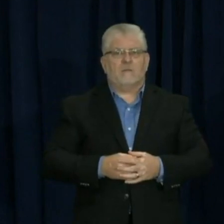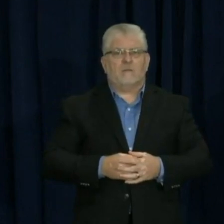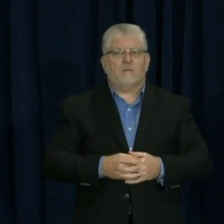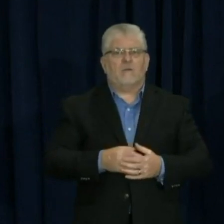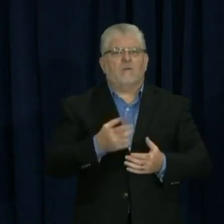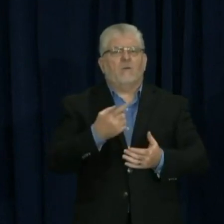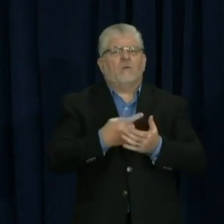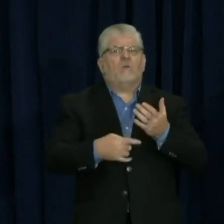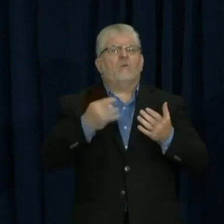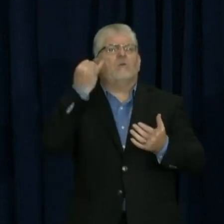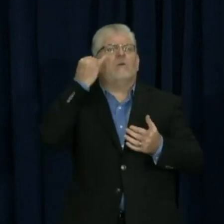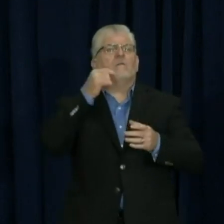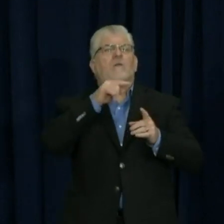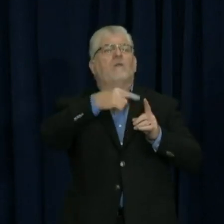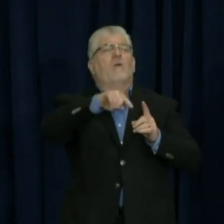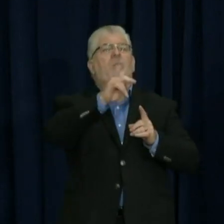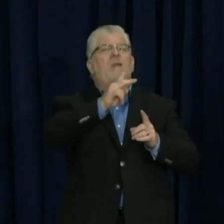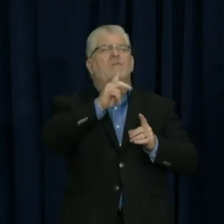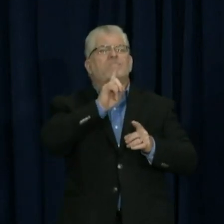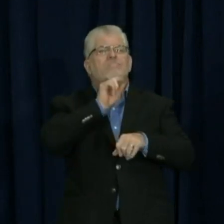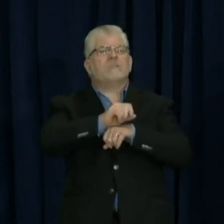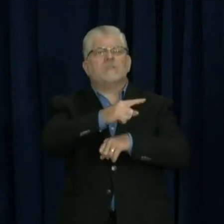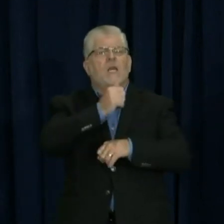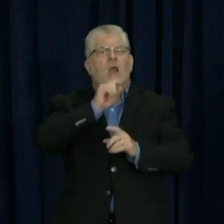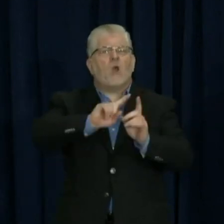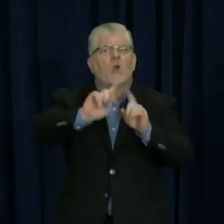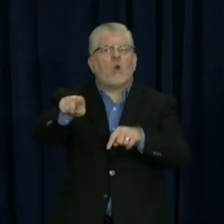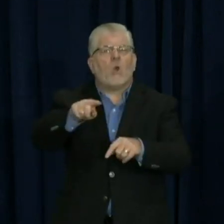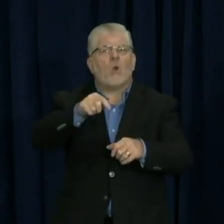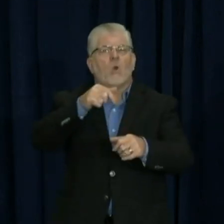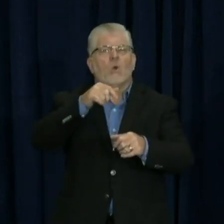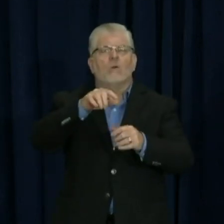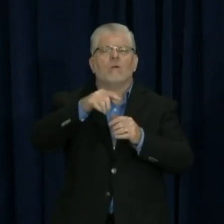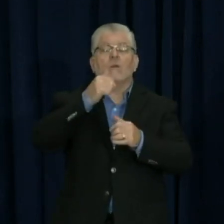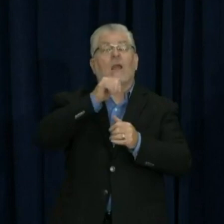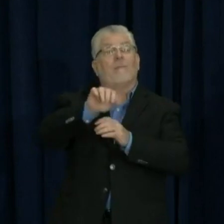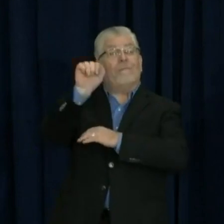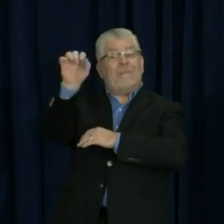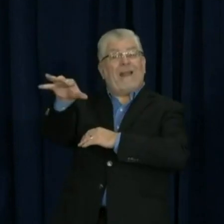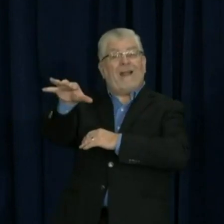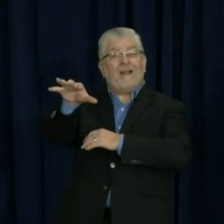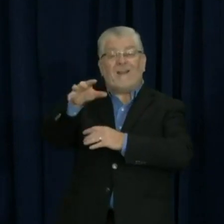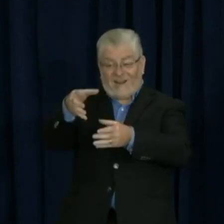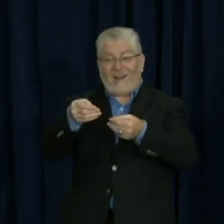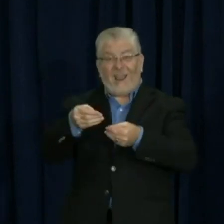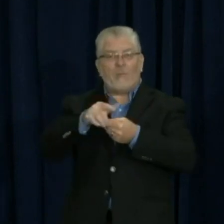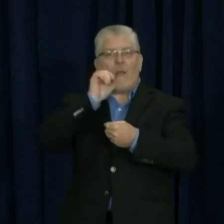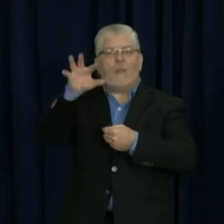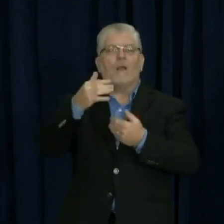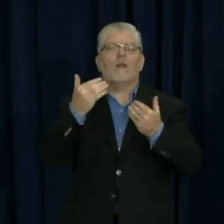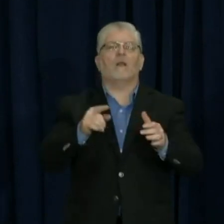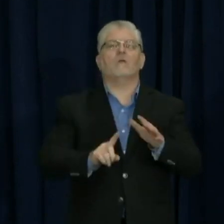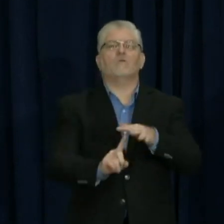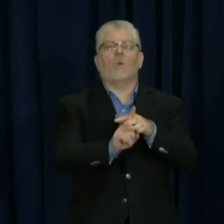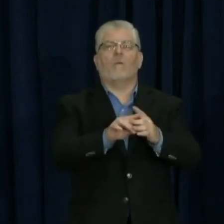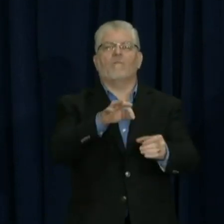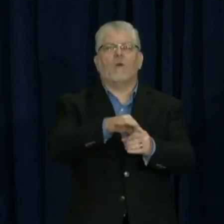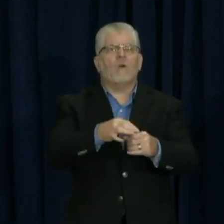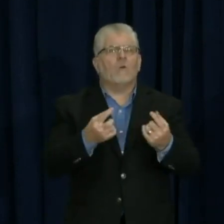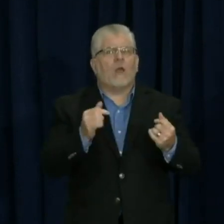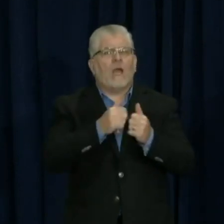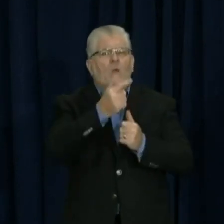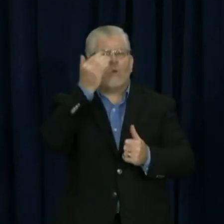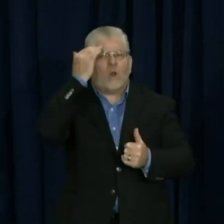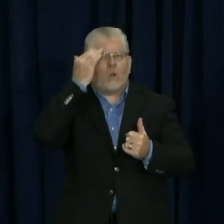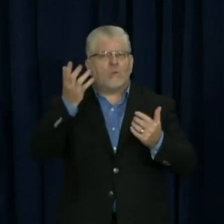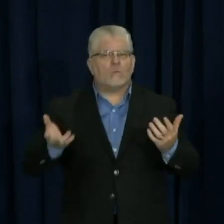that all 500,000 could come in before Friday? So all that will be trackable, but we won't have it